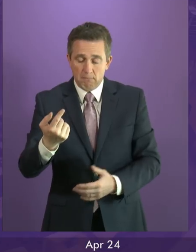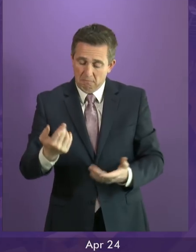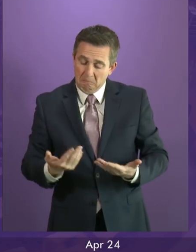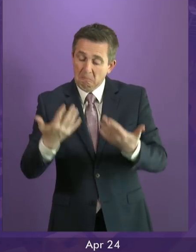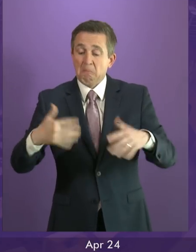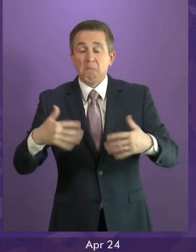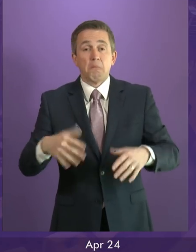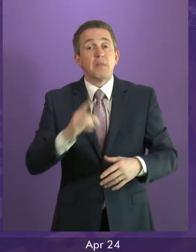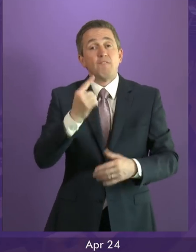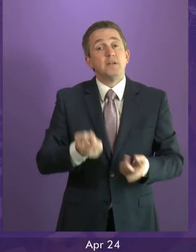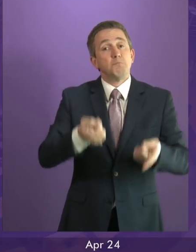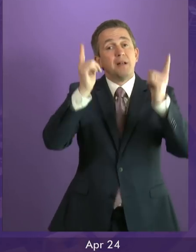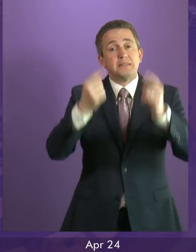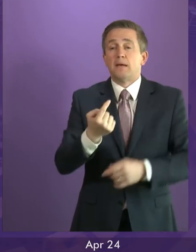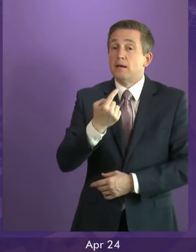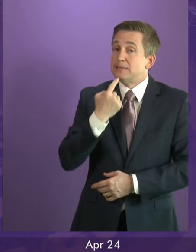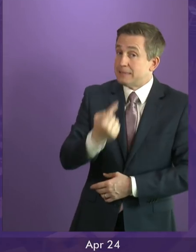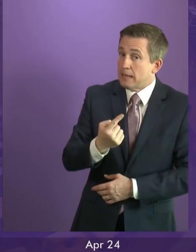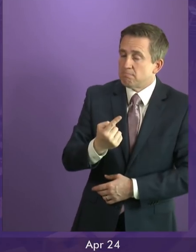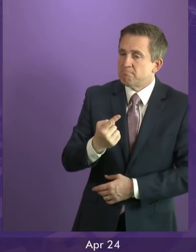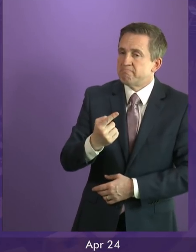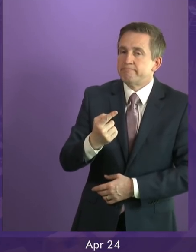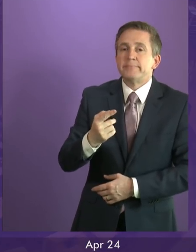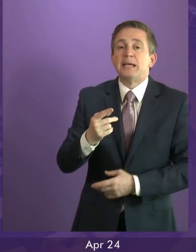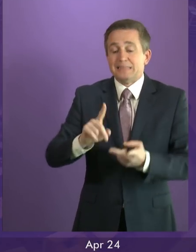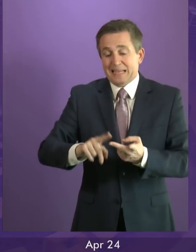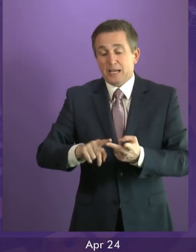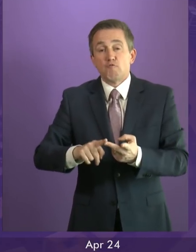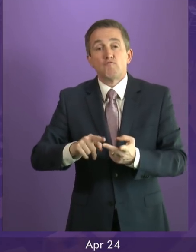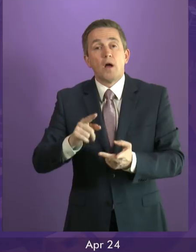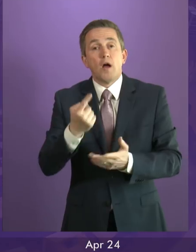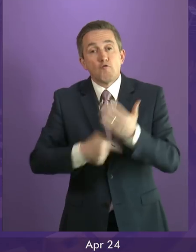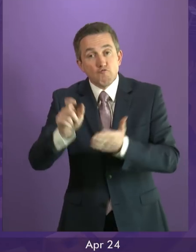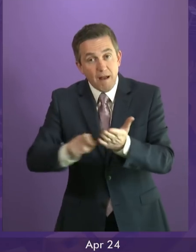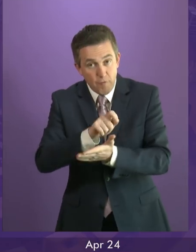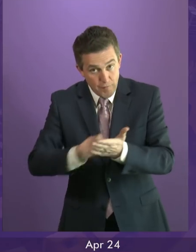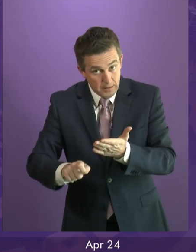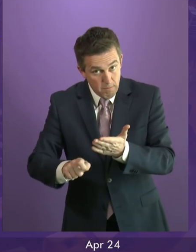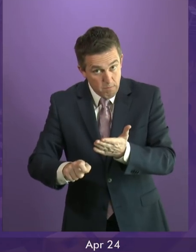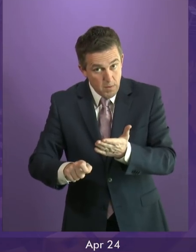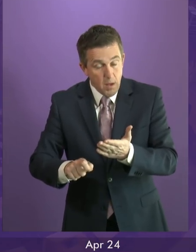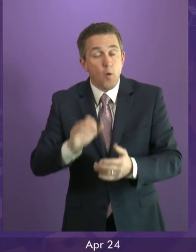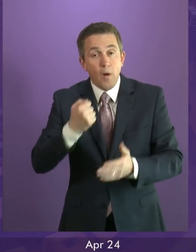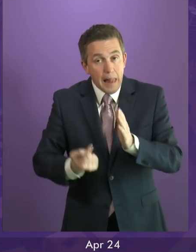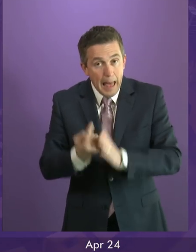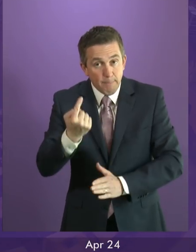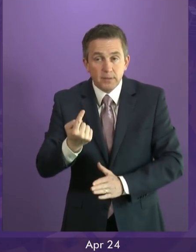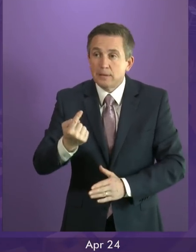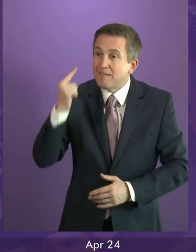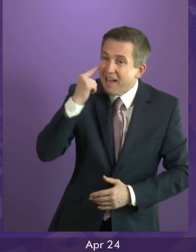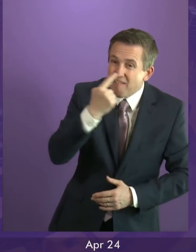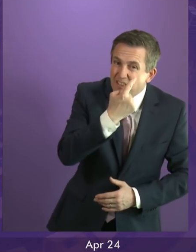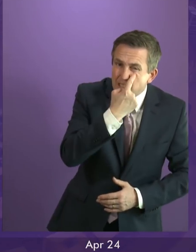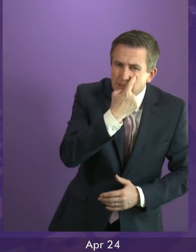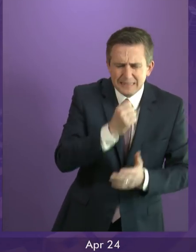previously on record as saying she would not pursue another referendum unless there was demonstrable public support for independence,